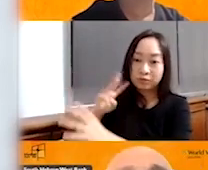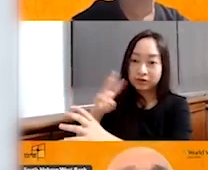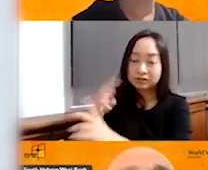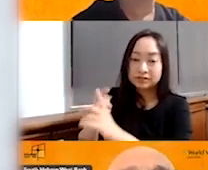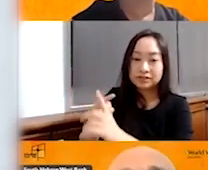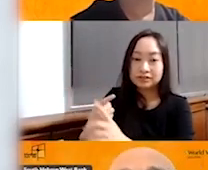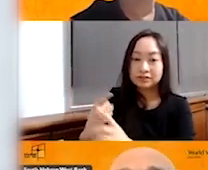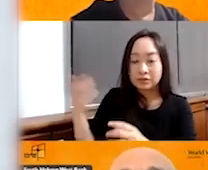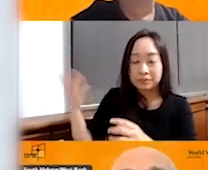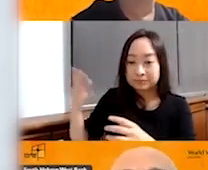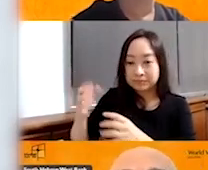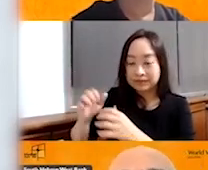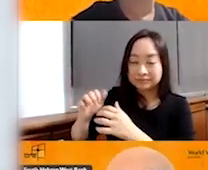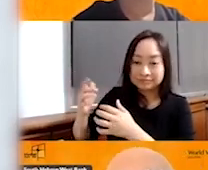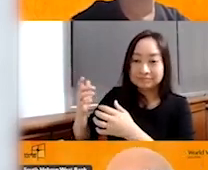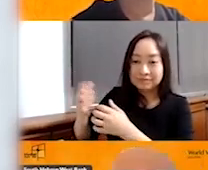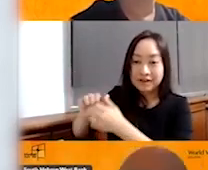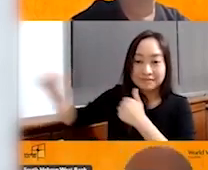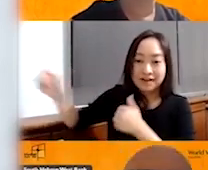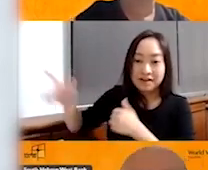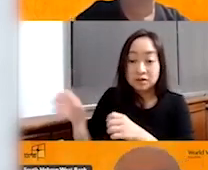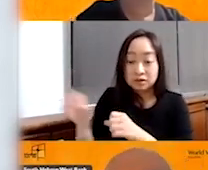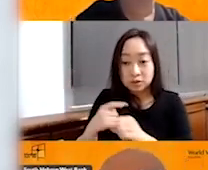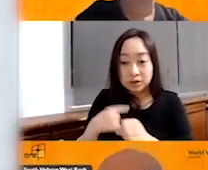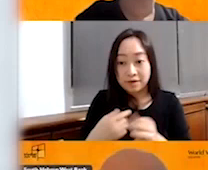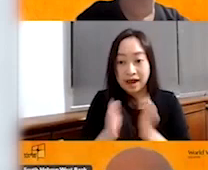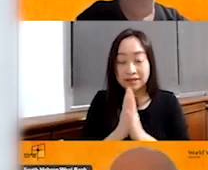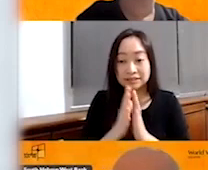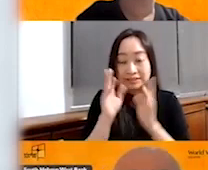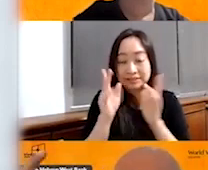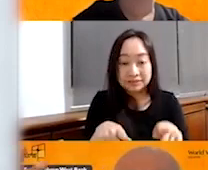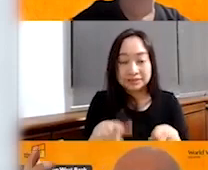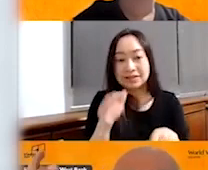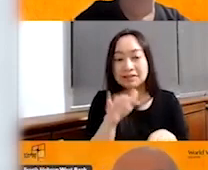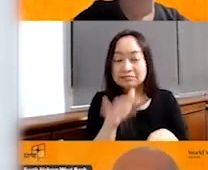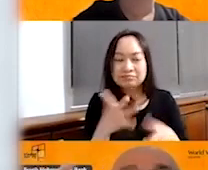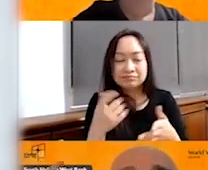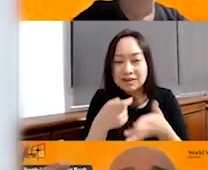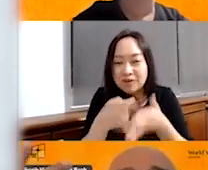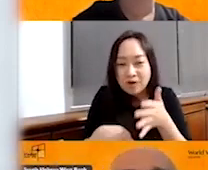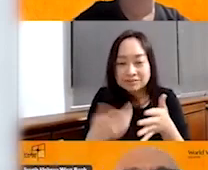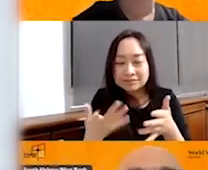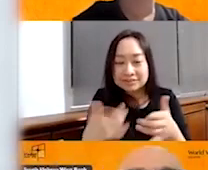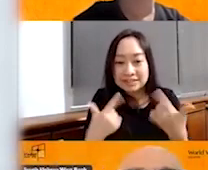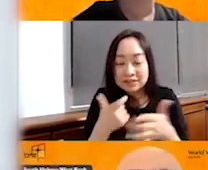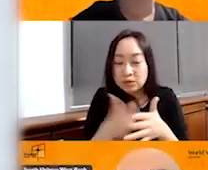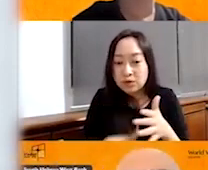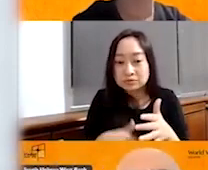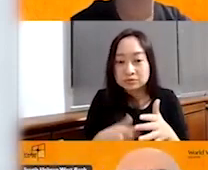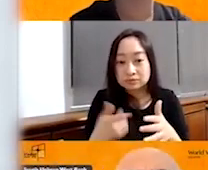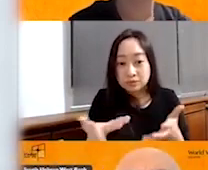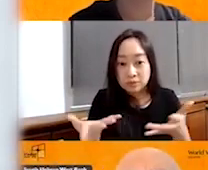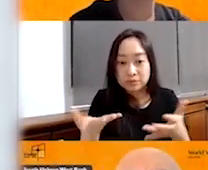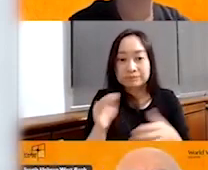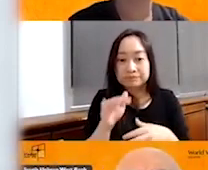distance. I was asking because always I want to know the cost of the living cost. And,